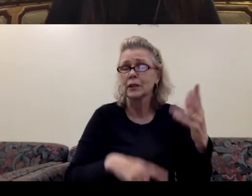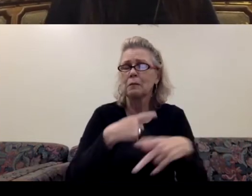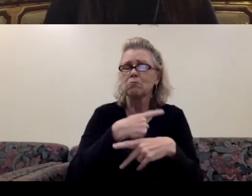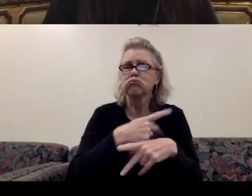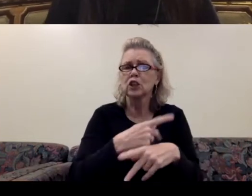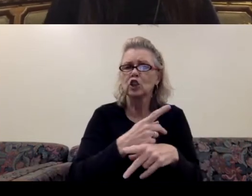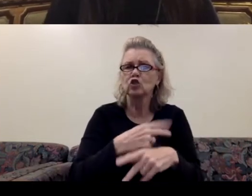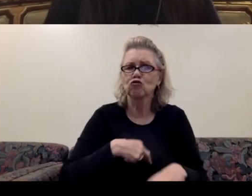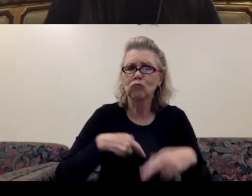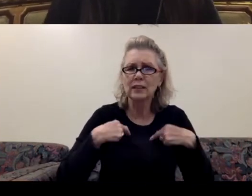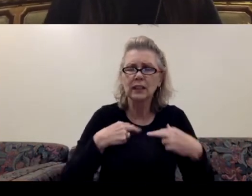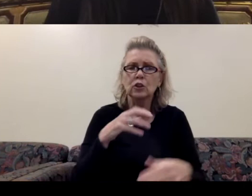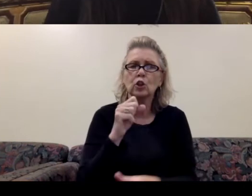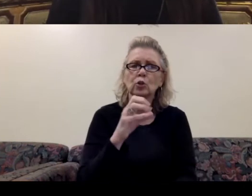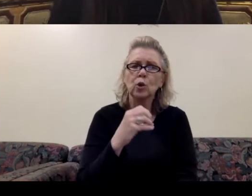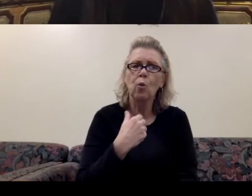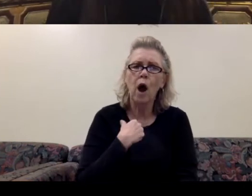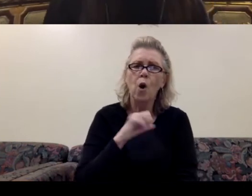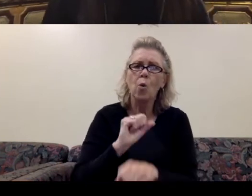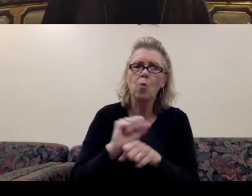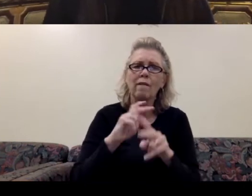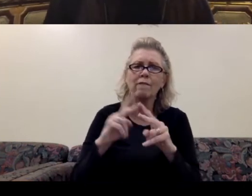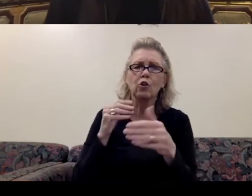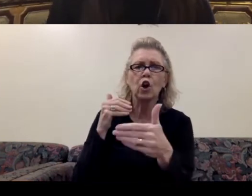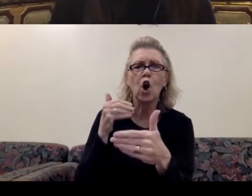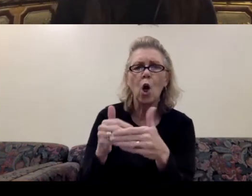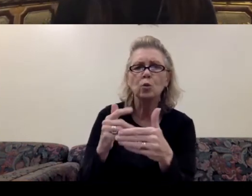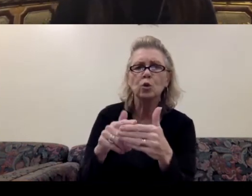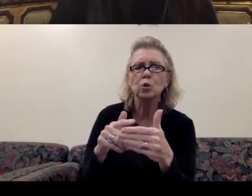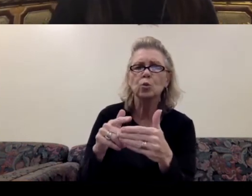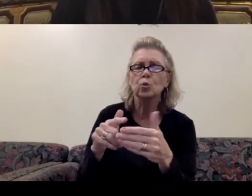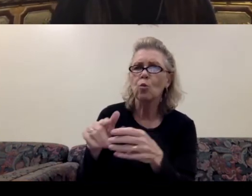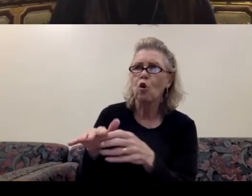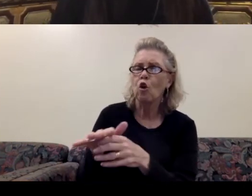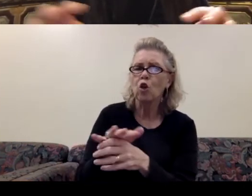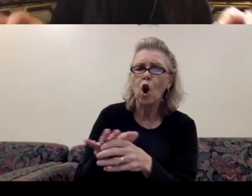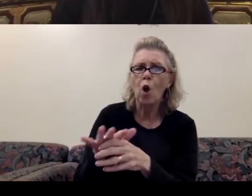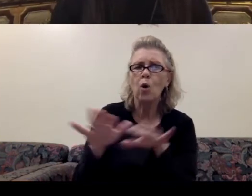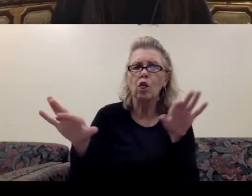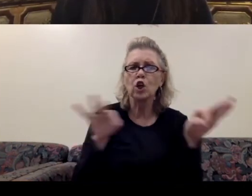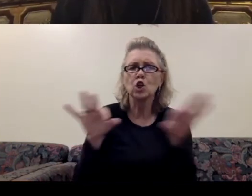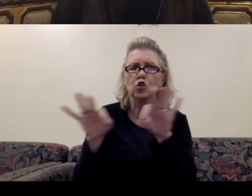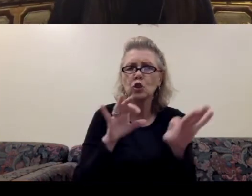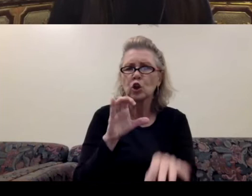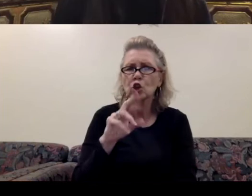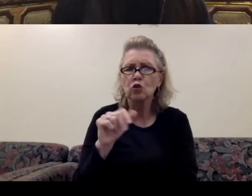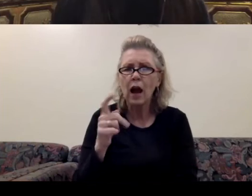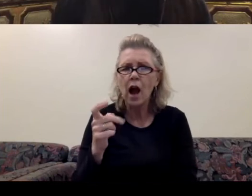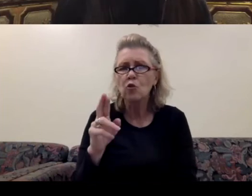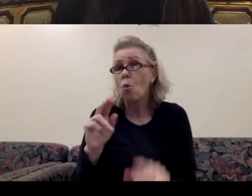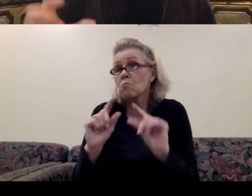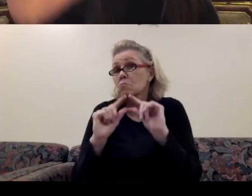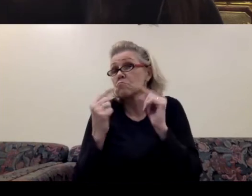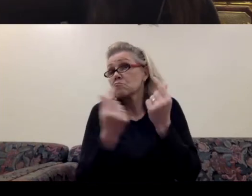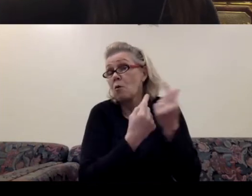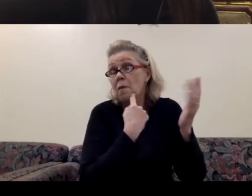So I, I work very close to the locals, if it's a curator, or if, if it's a group of researchers